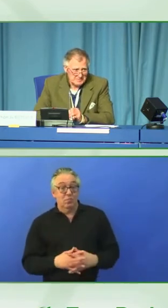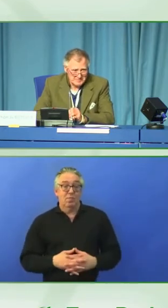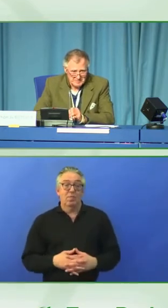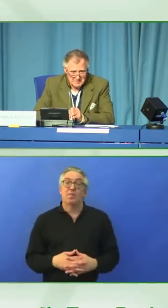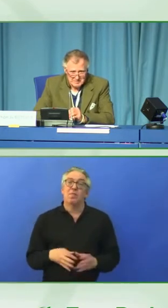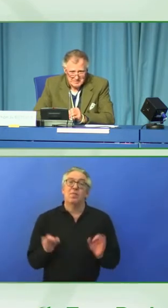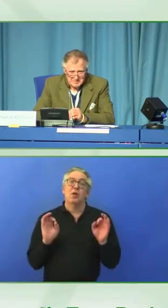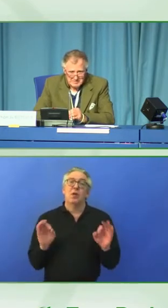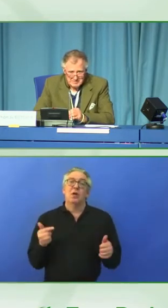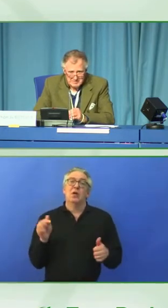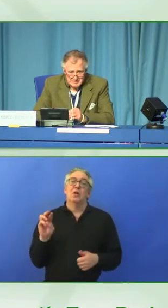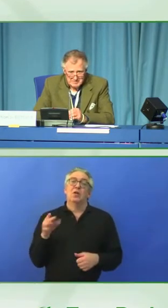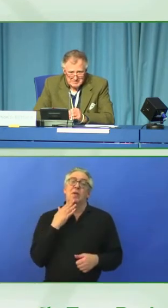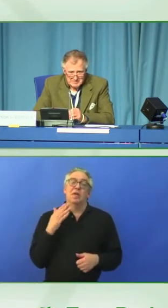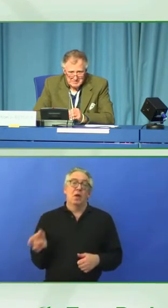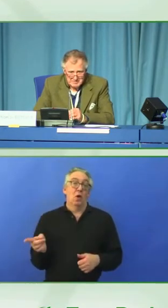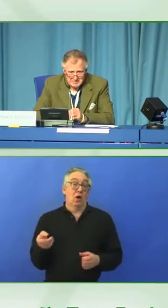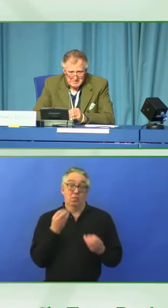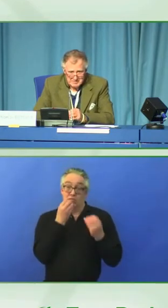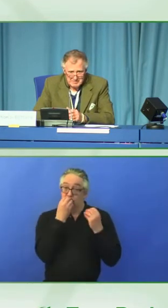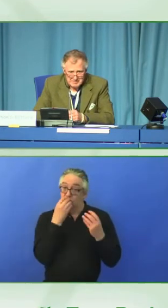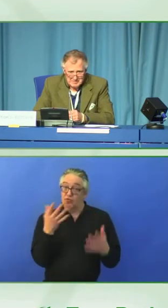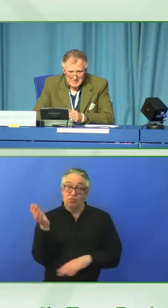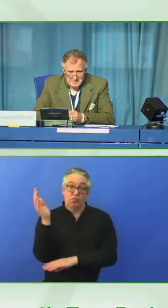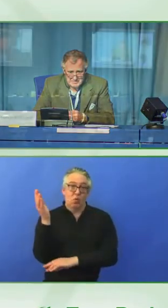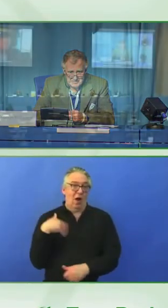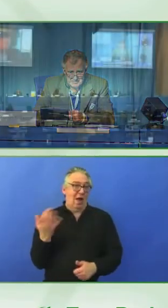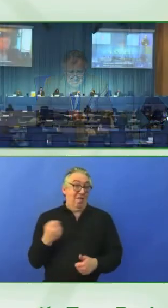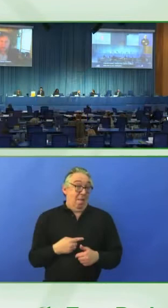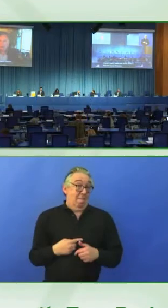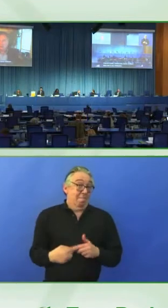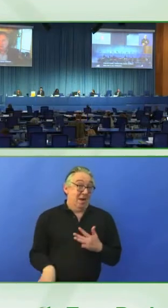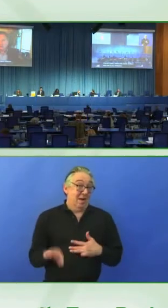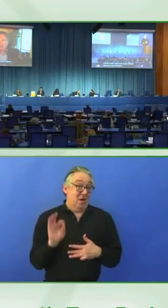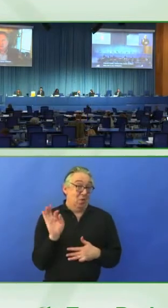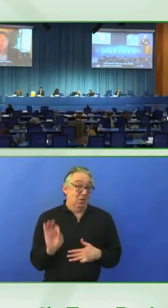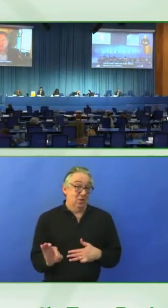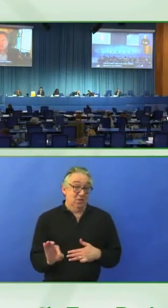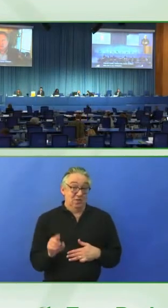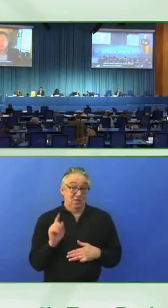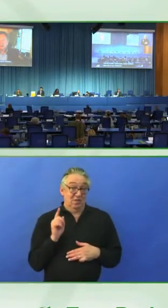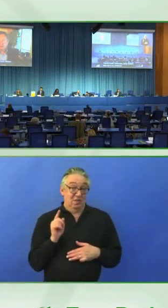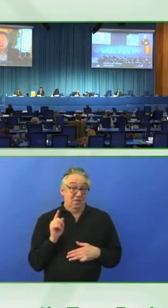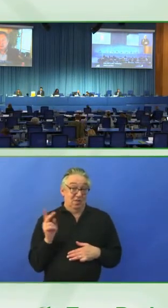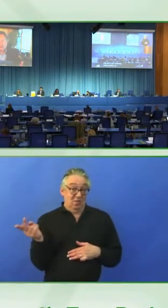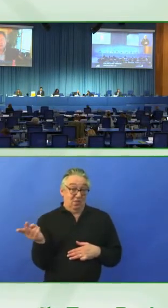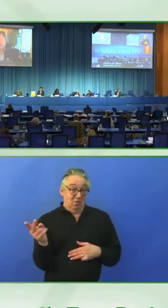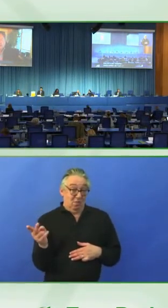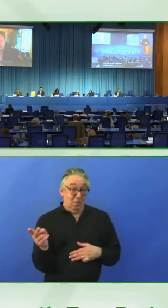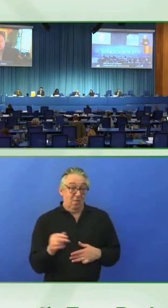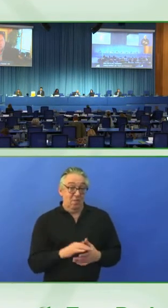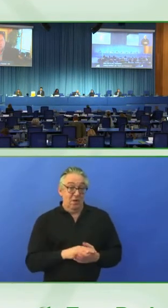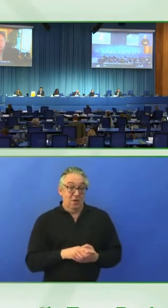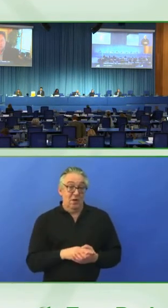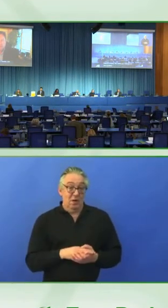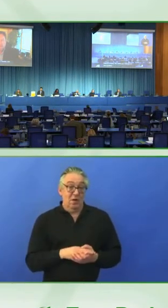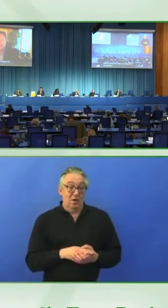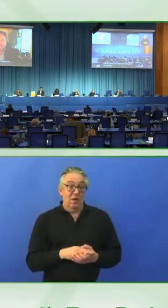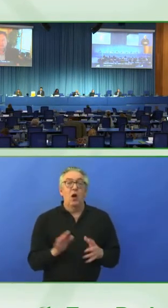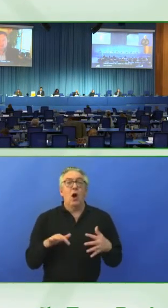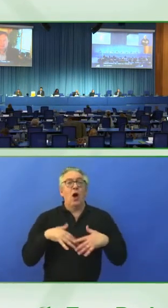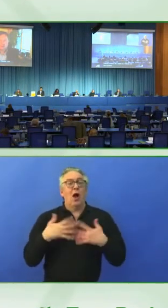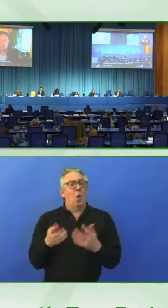That was excellent. There's so many other questions I have for Doris, especially around, you the maintaining of the certification